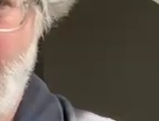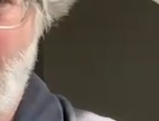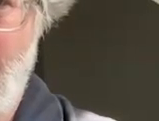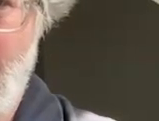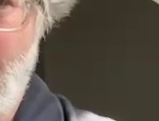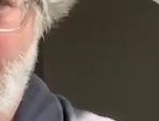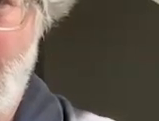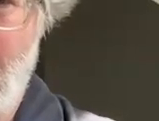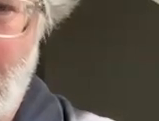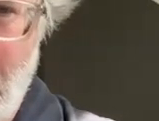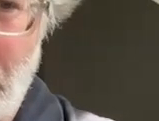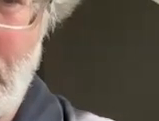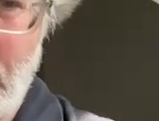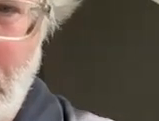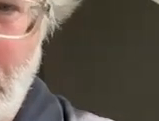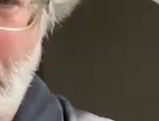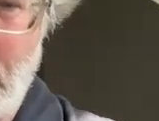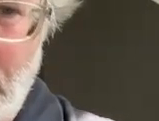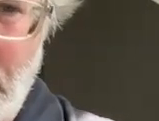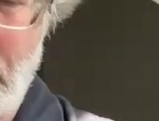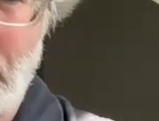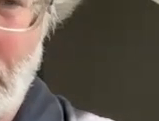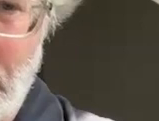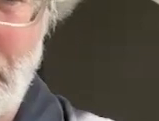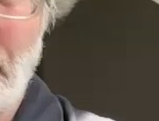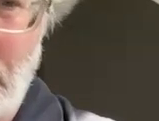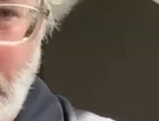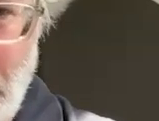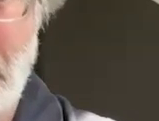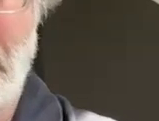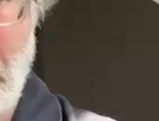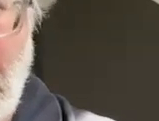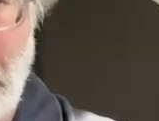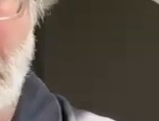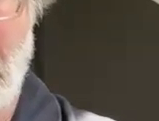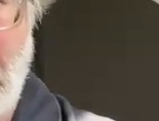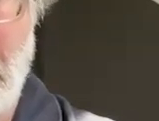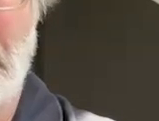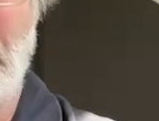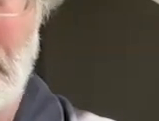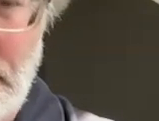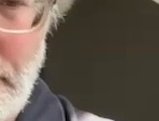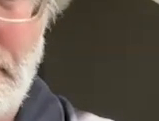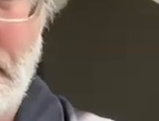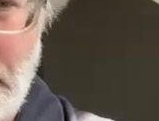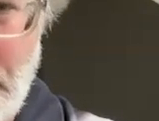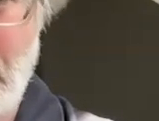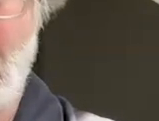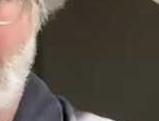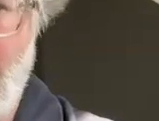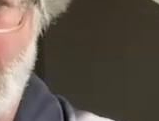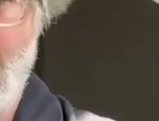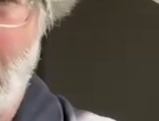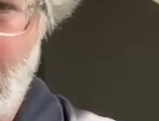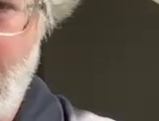are you able to to like communicate with the people who run that you're building and have like native plants out there or just